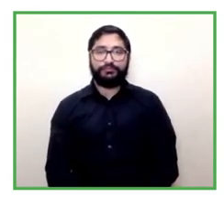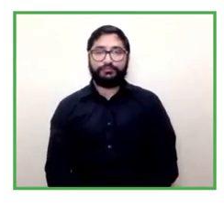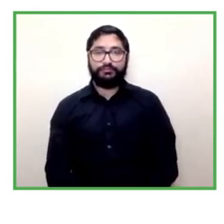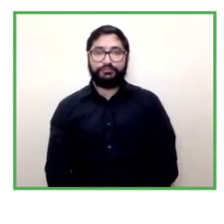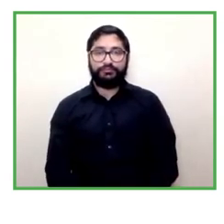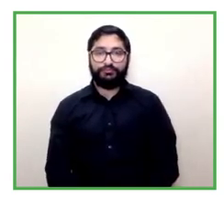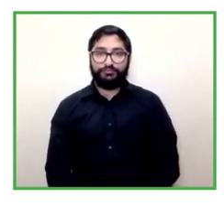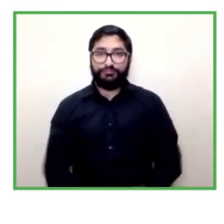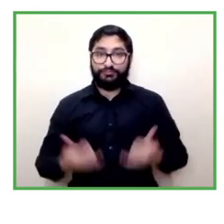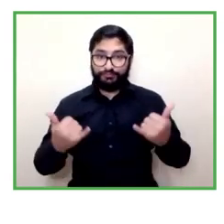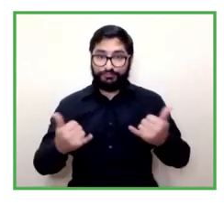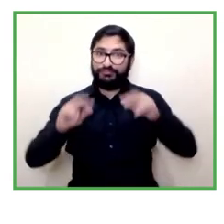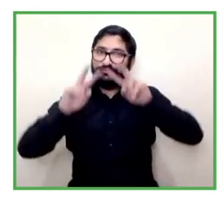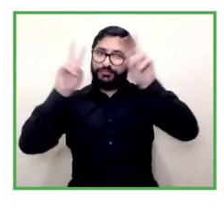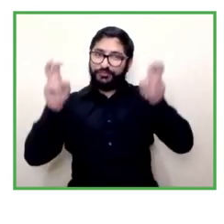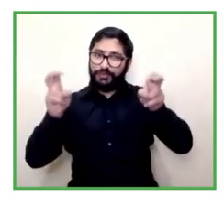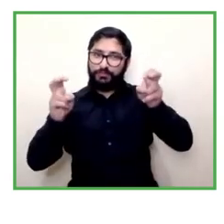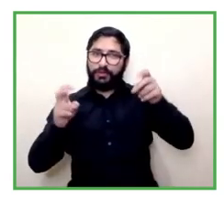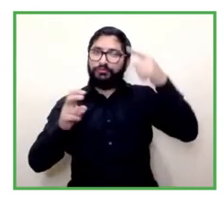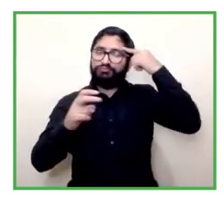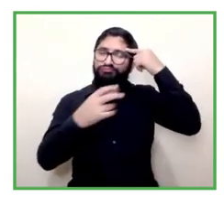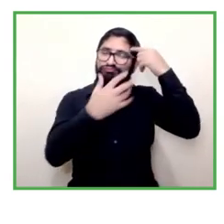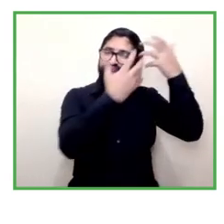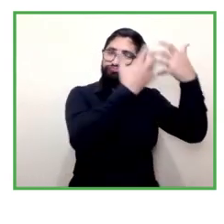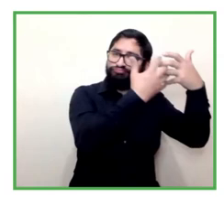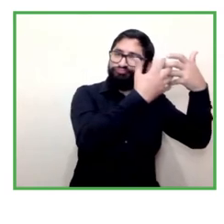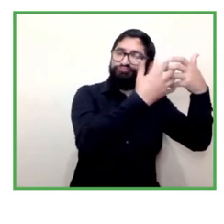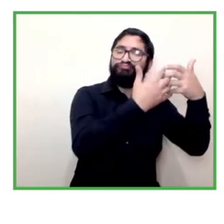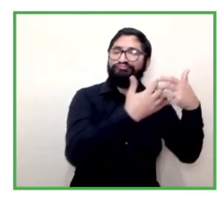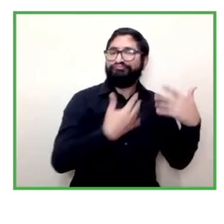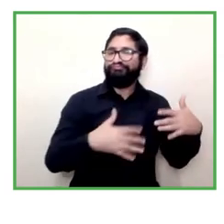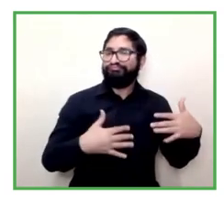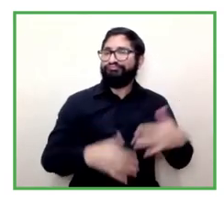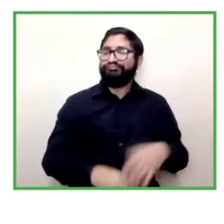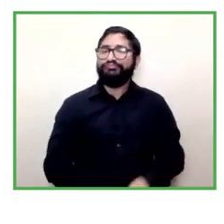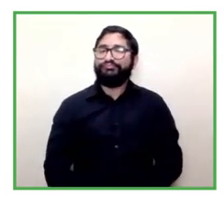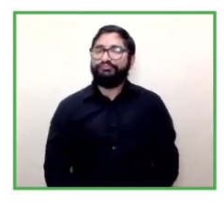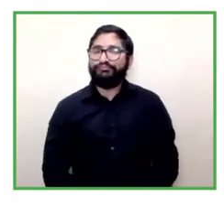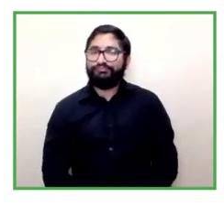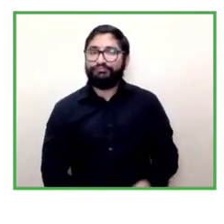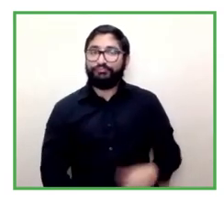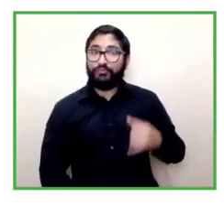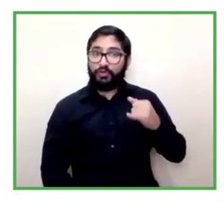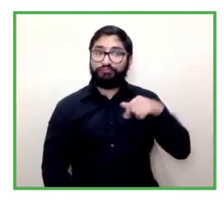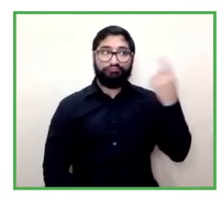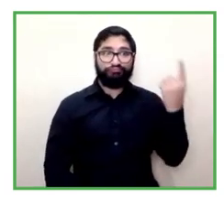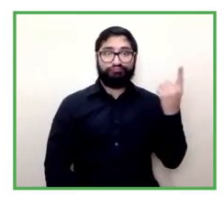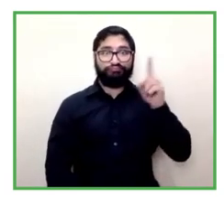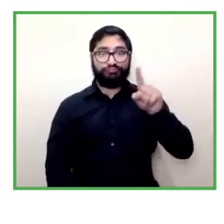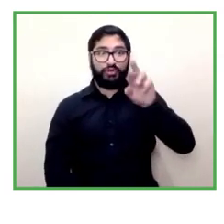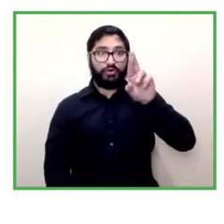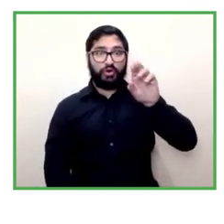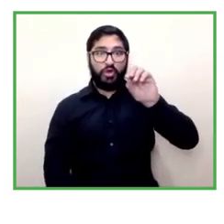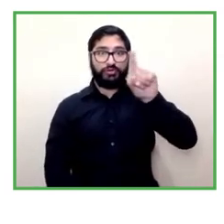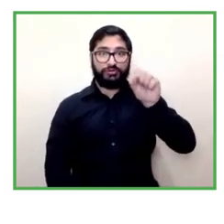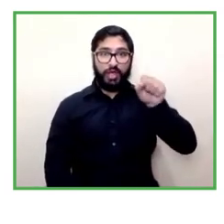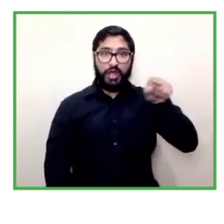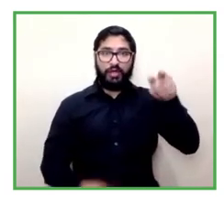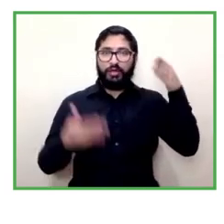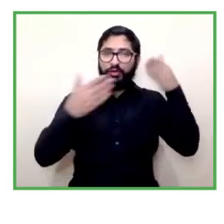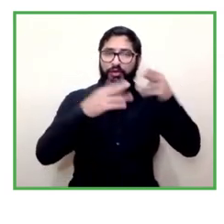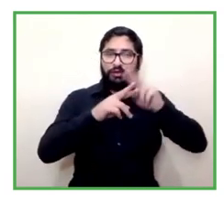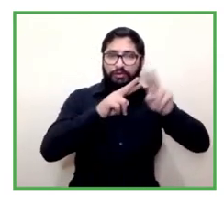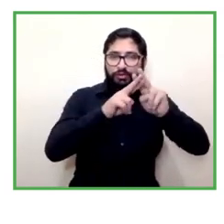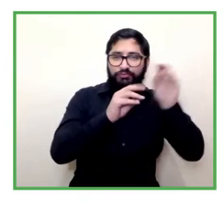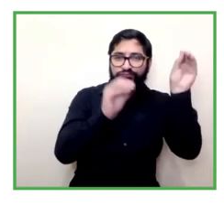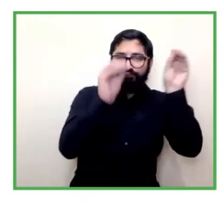now along with reflecting we are going to invite rosa maria so that she can